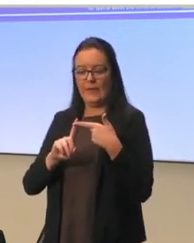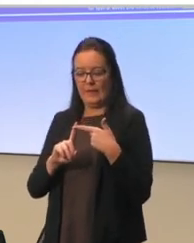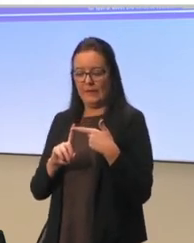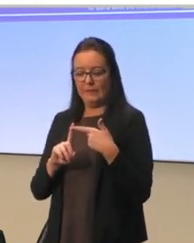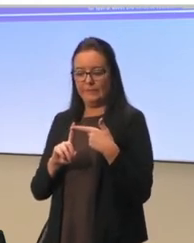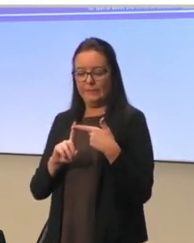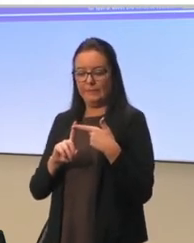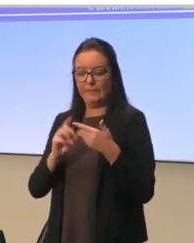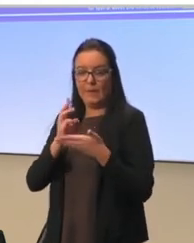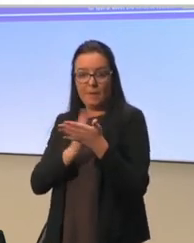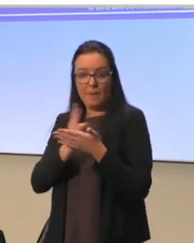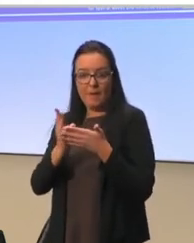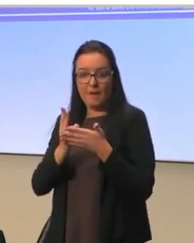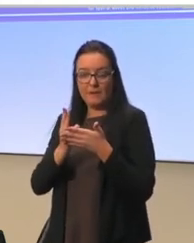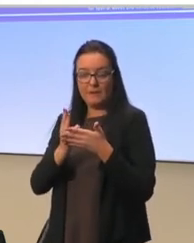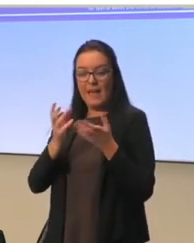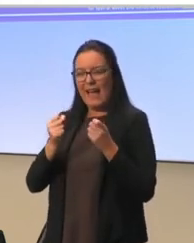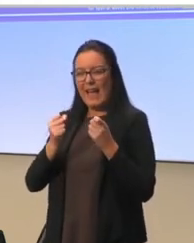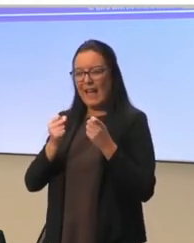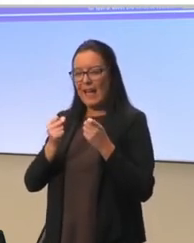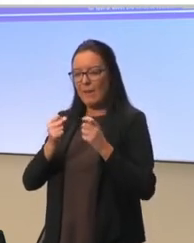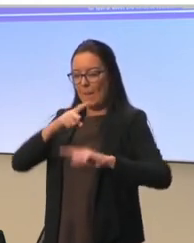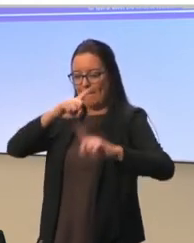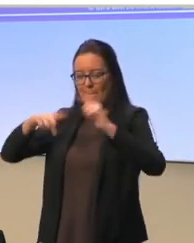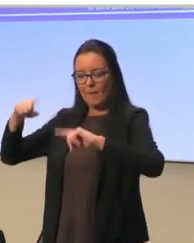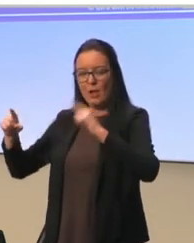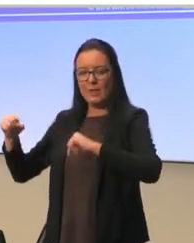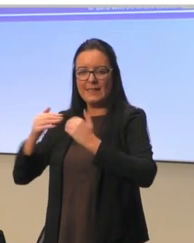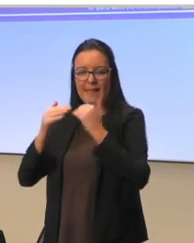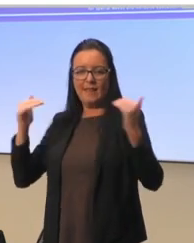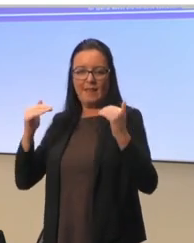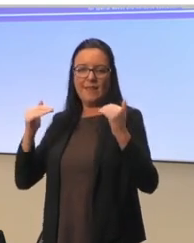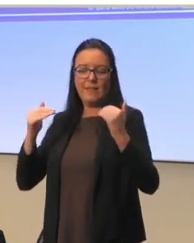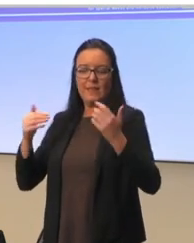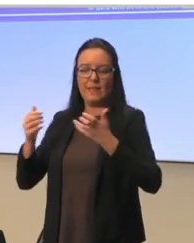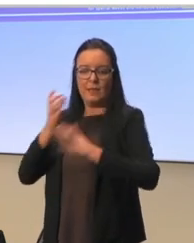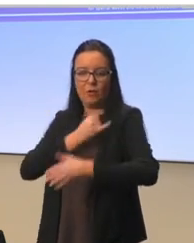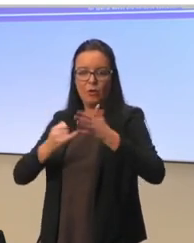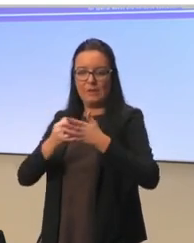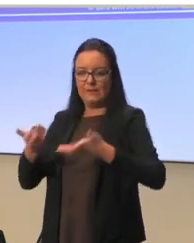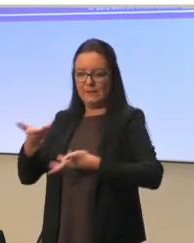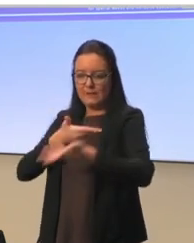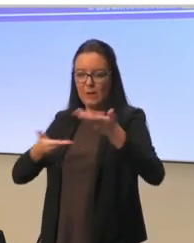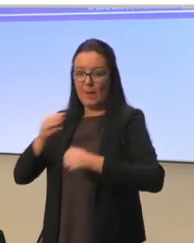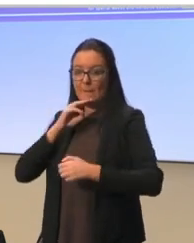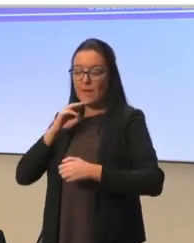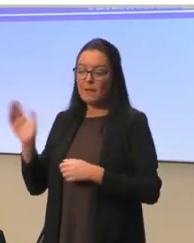do multi-level stakeholder discussions. That means all those that have discussed with stakeholders from the